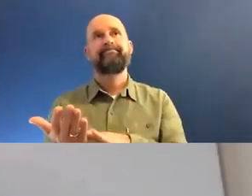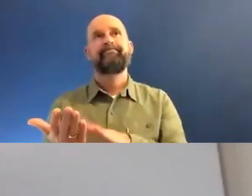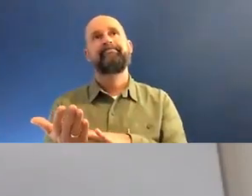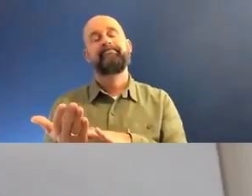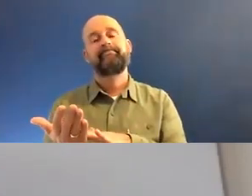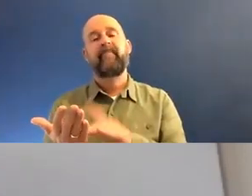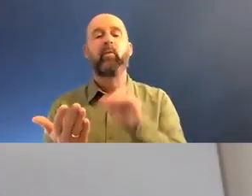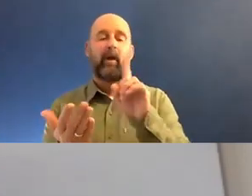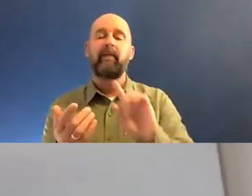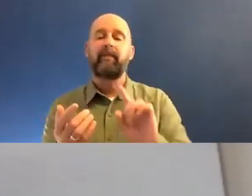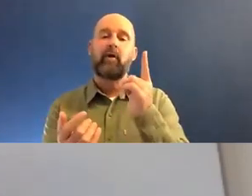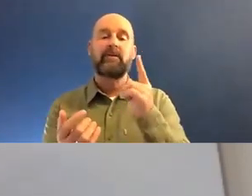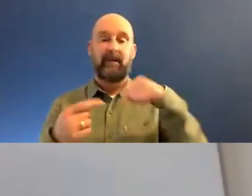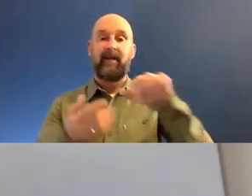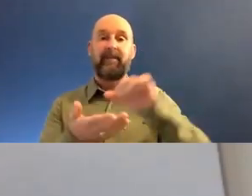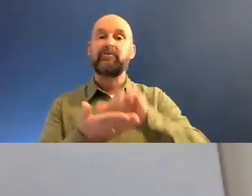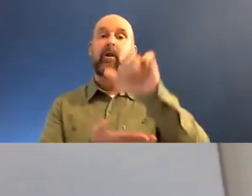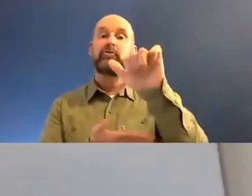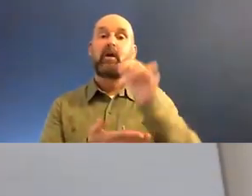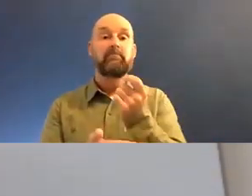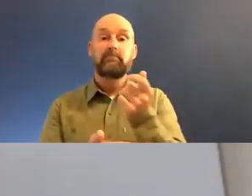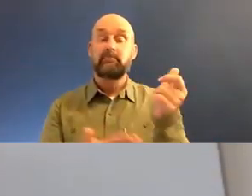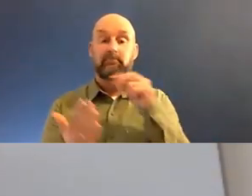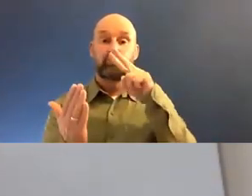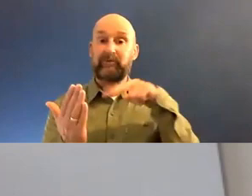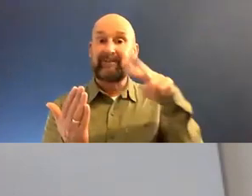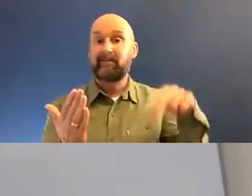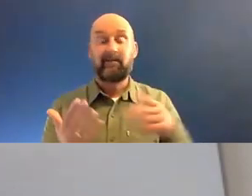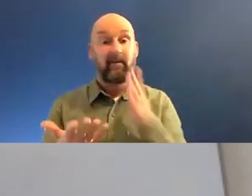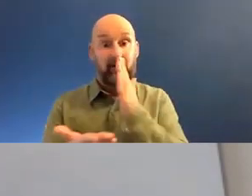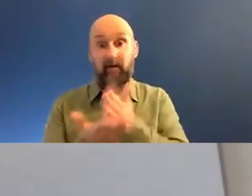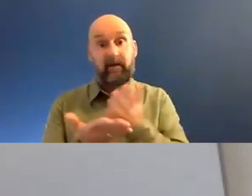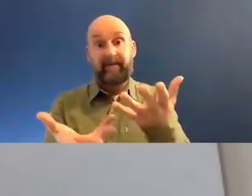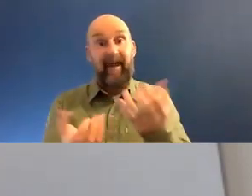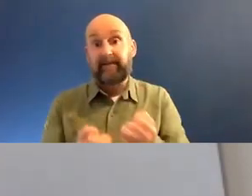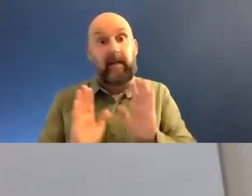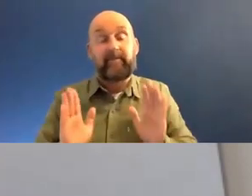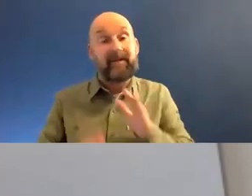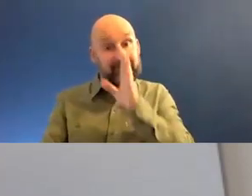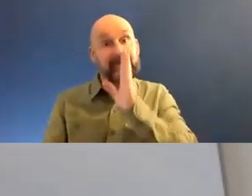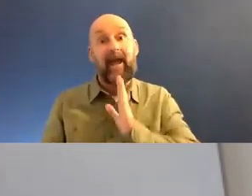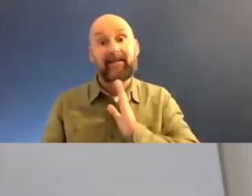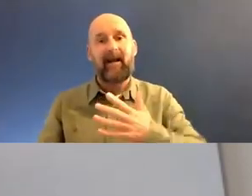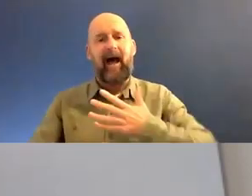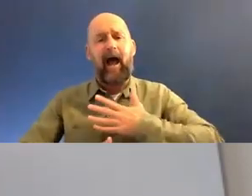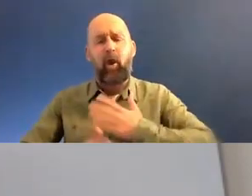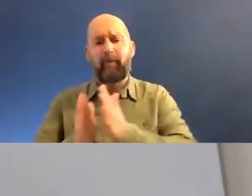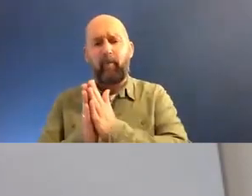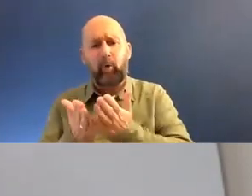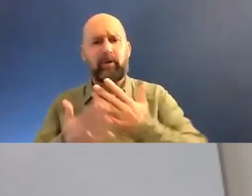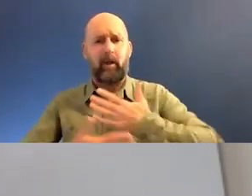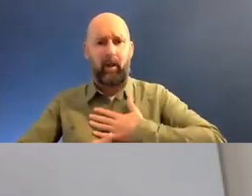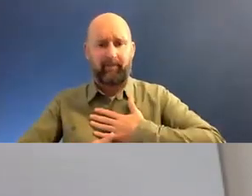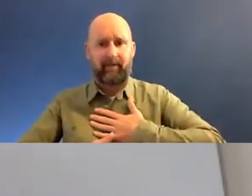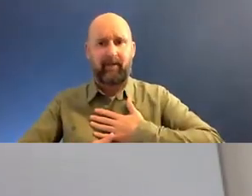typically, firstly, we're in a culture where a lot of people don't read, right, we need to face the facts. It's, for me, very sad as somebody who loves books. But the reality is,